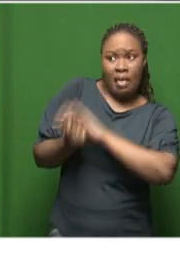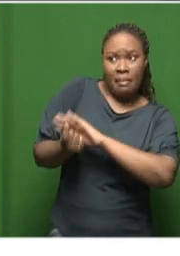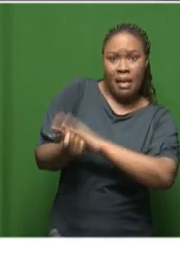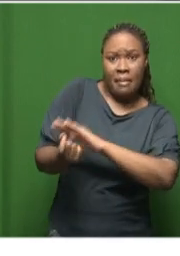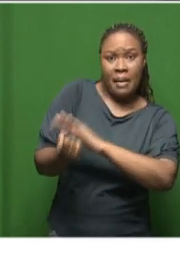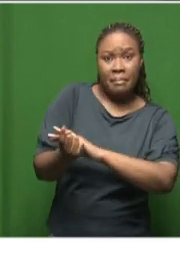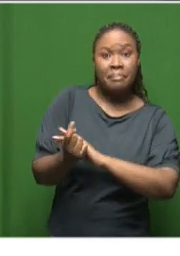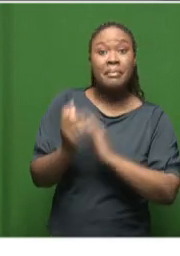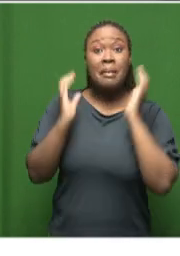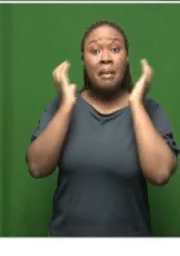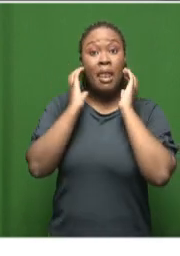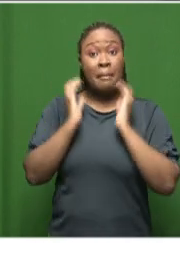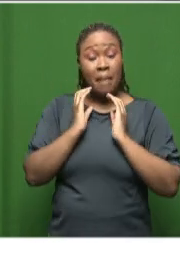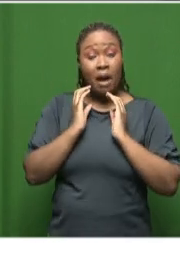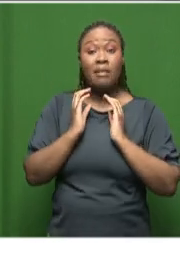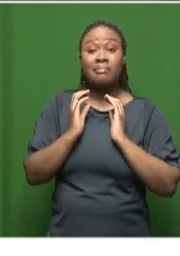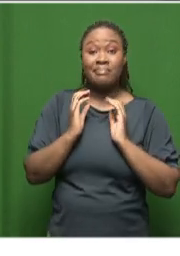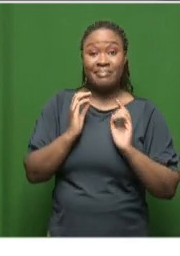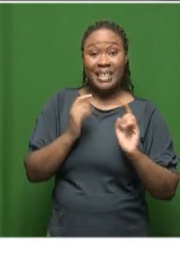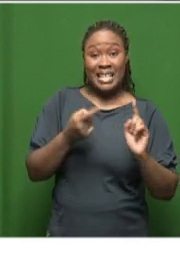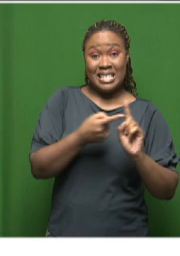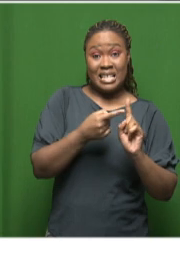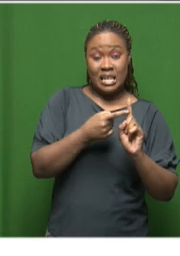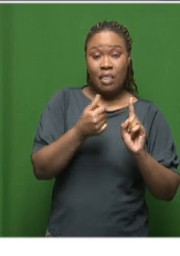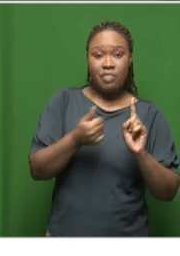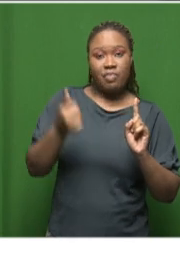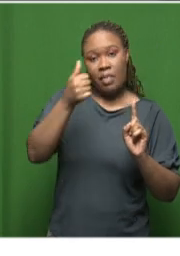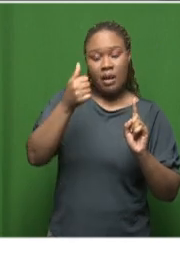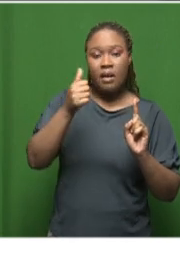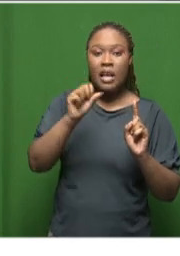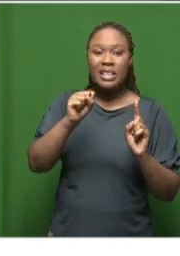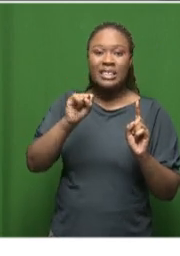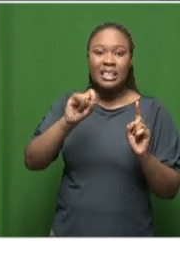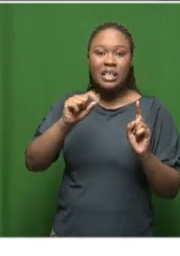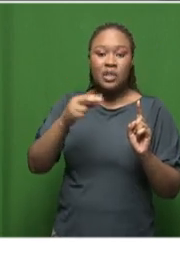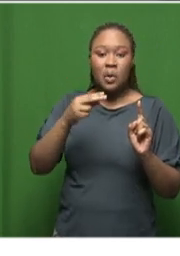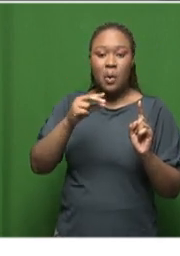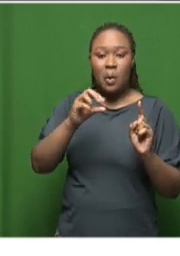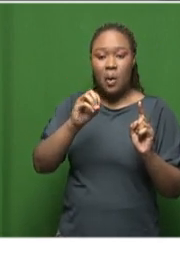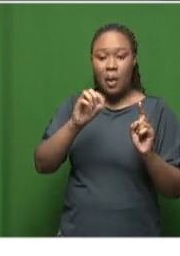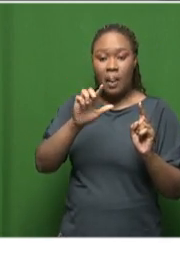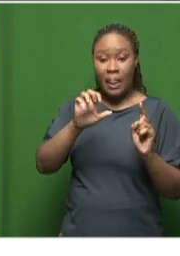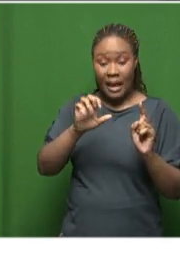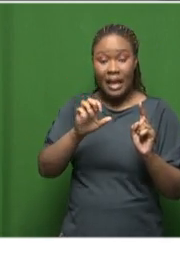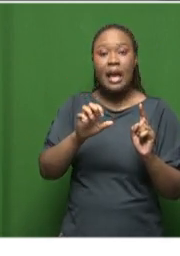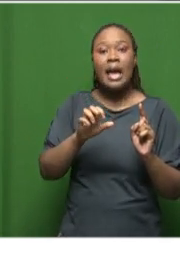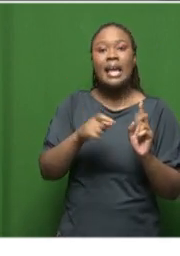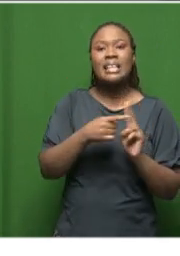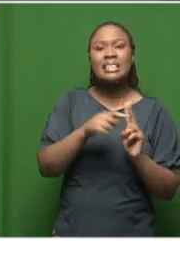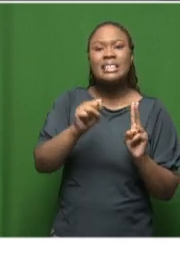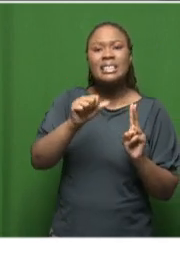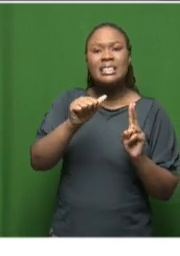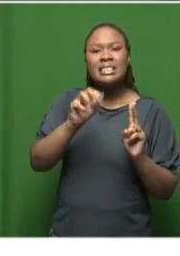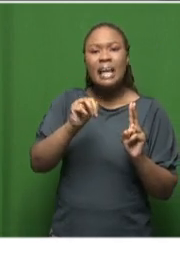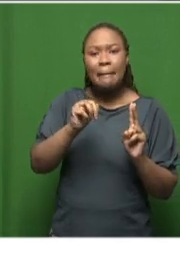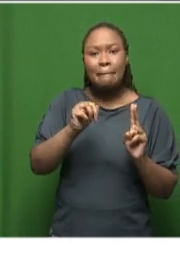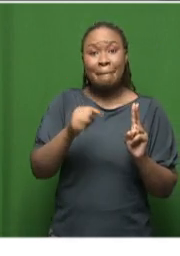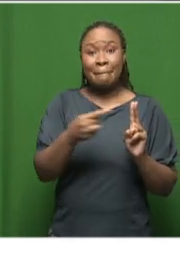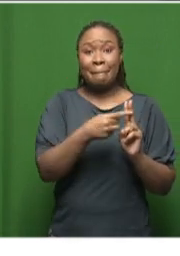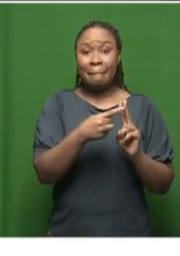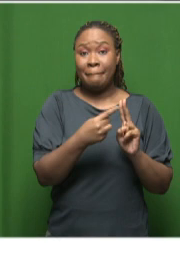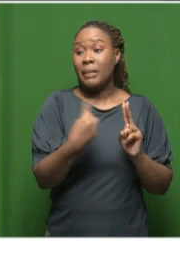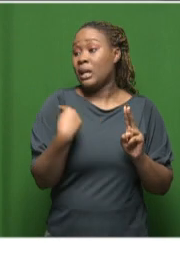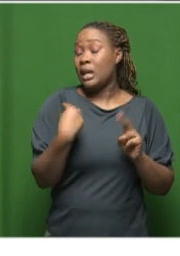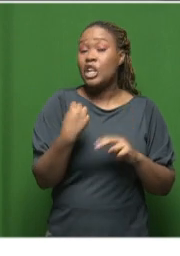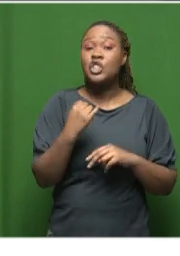National Commissioner and the Head of Protection and Security Services, Lieutenant General Sam Shishlabane in 2020 at the Tswane Head Training